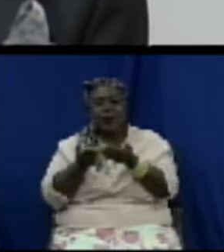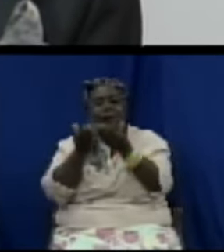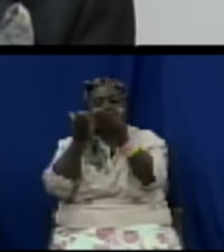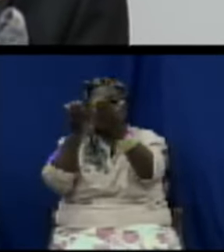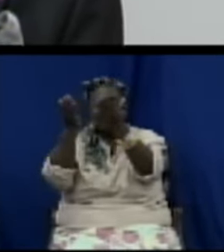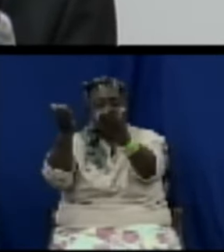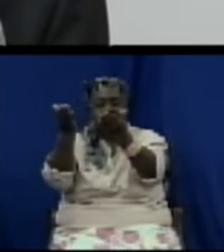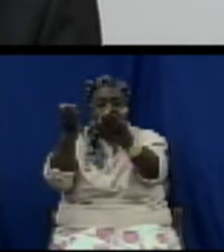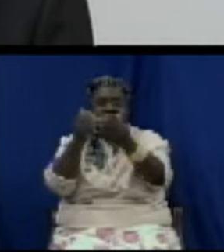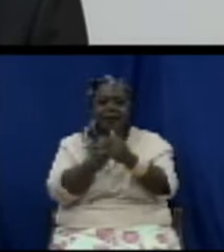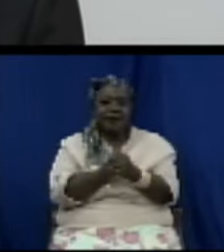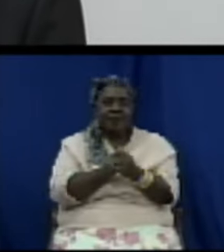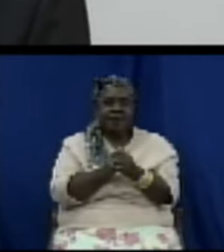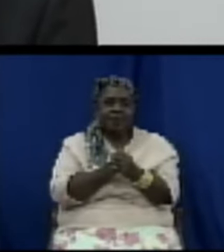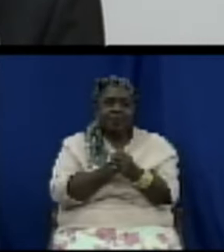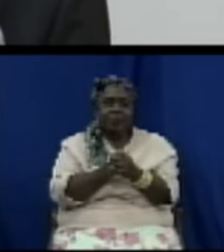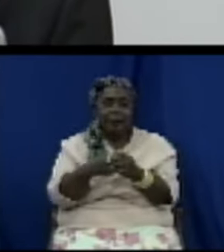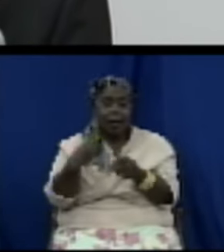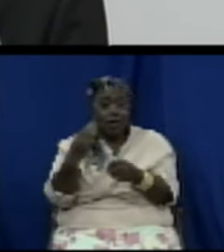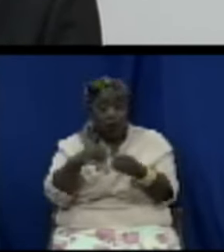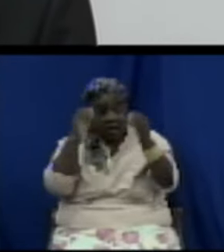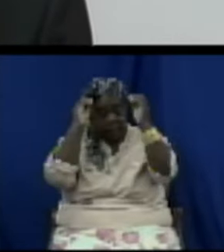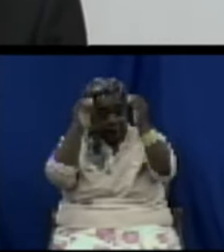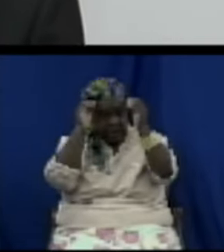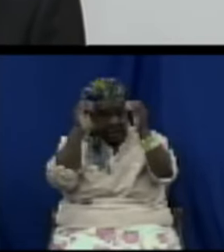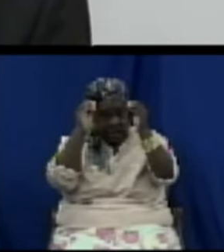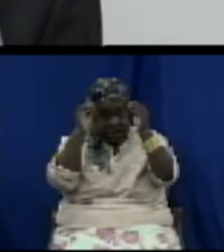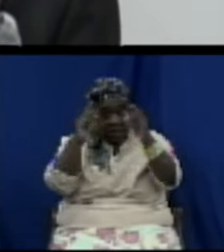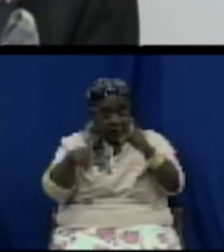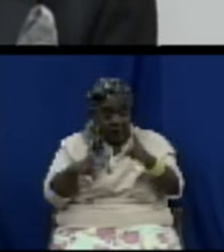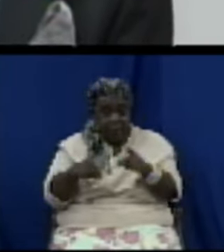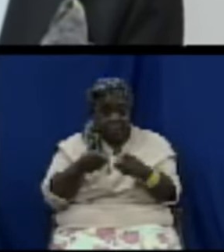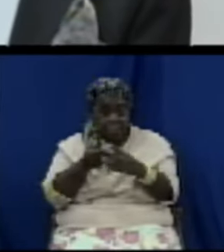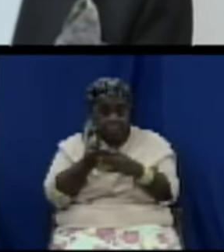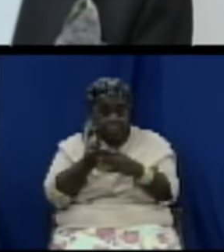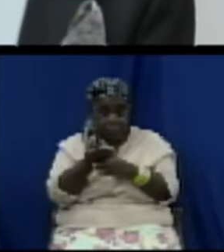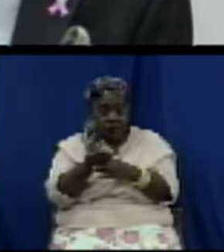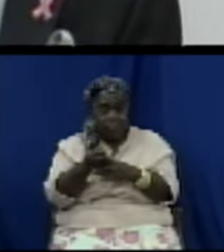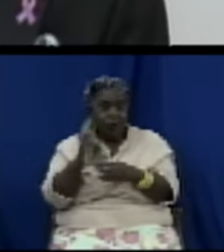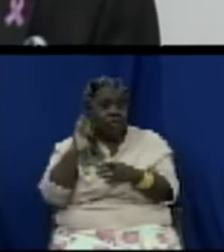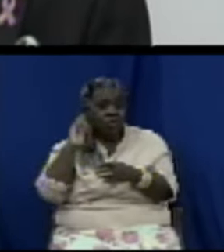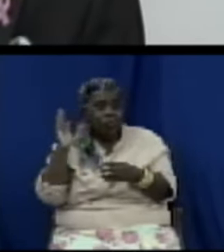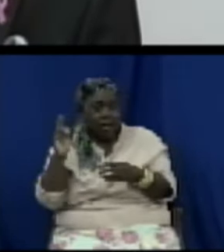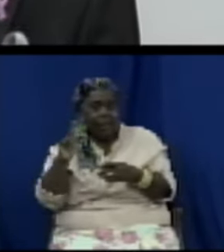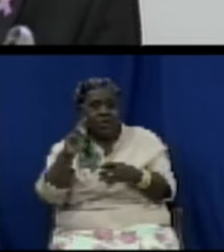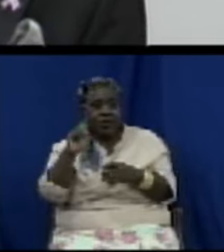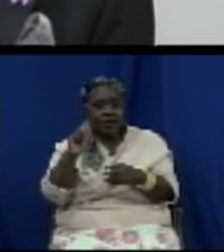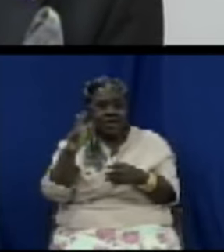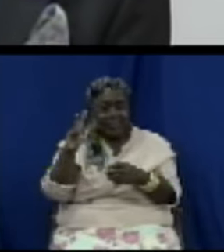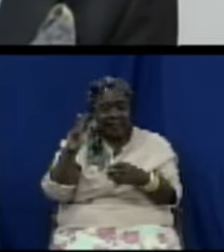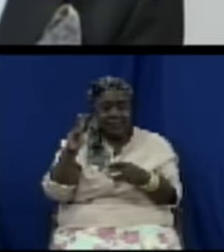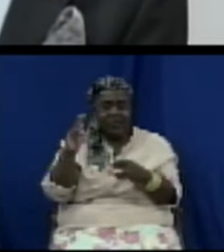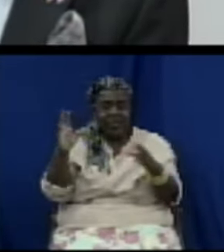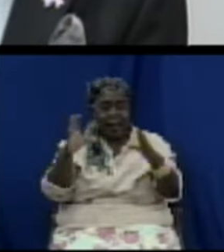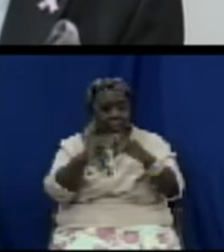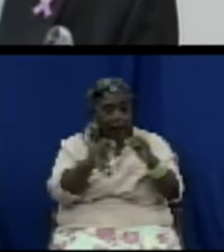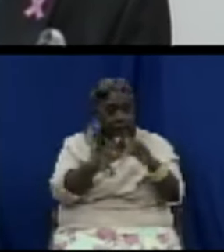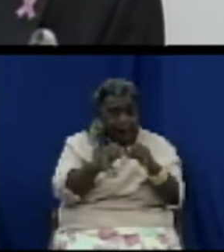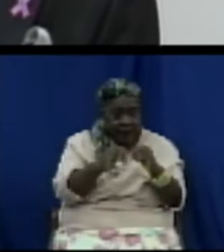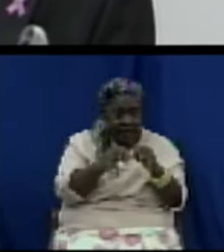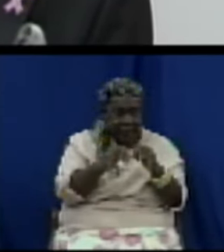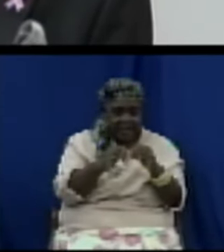including radio and television interviews town hall meetings and the